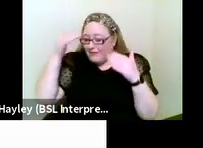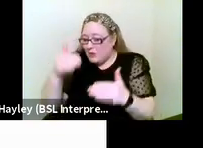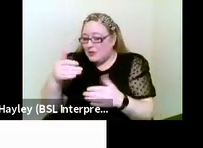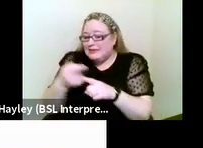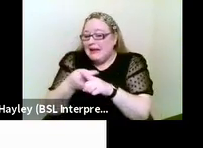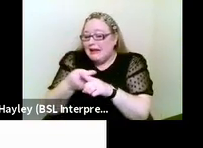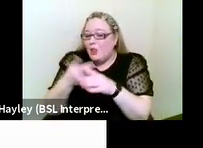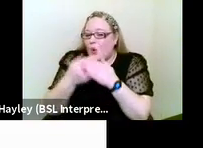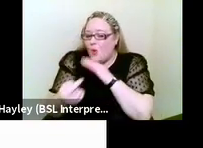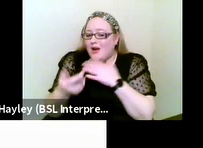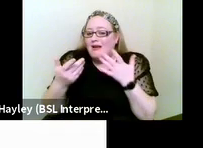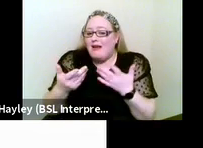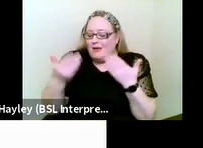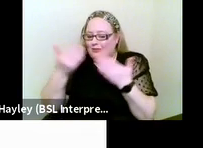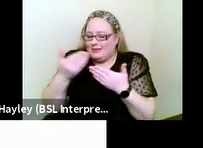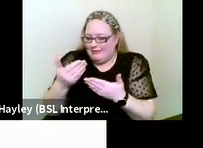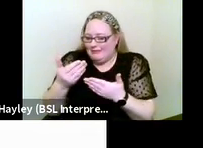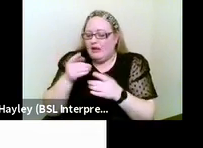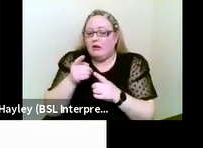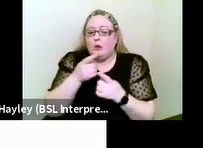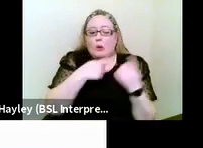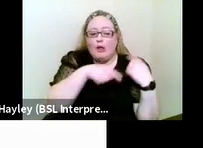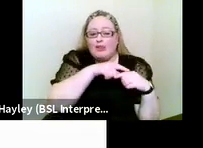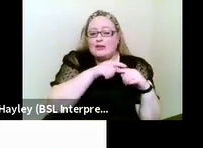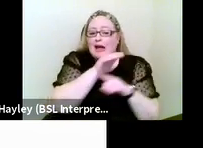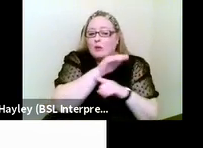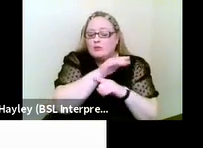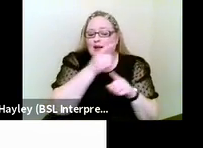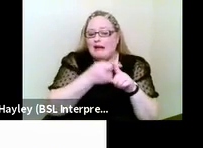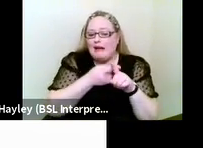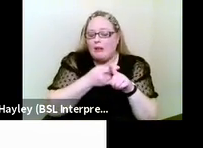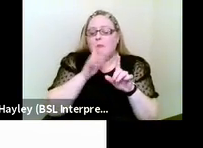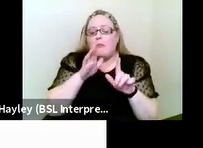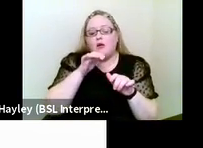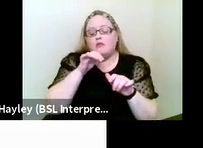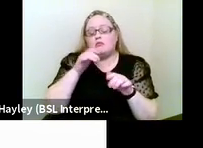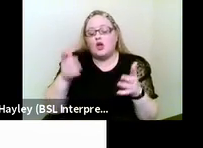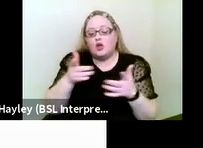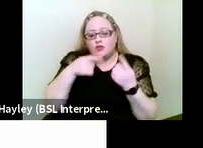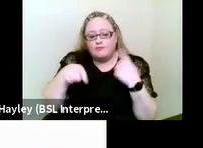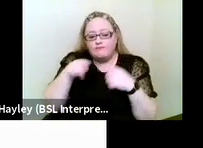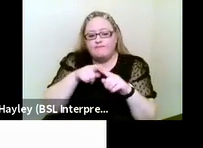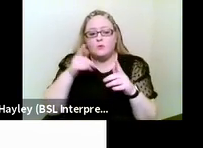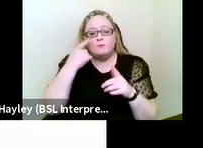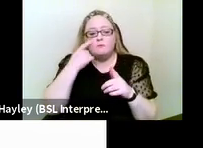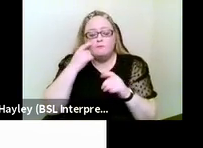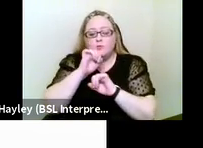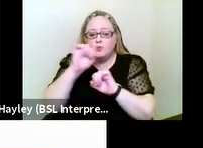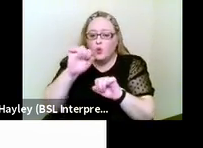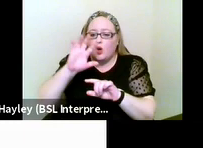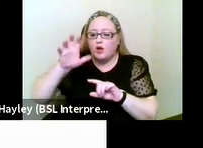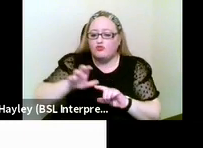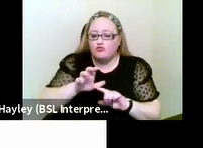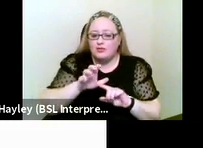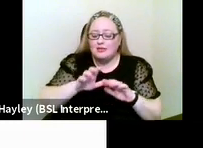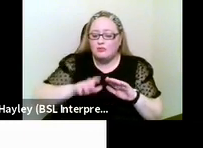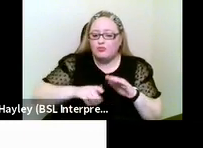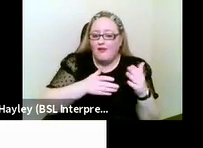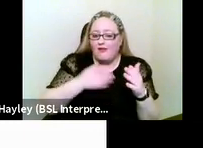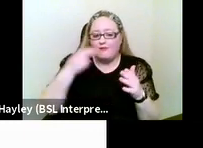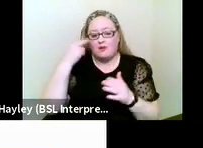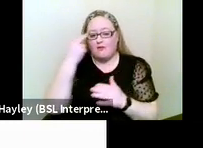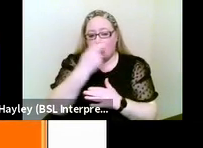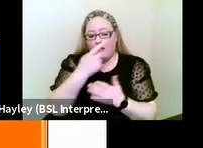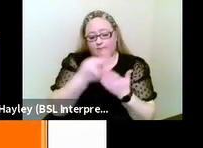I'm afraid, this evening, but I'd really encourage you to look at the provision in your own country. Next slide, please.